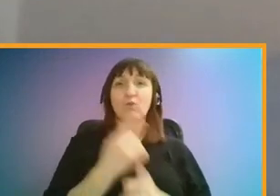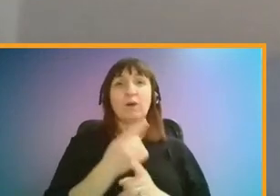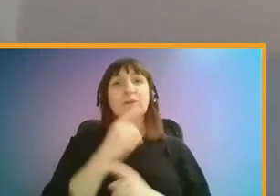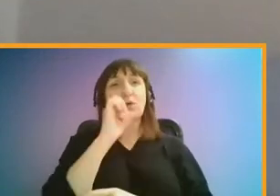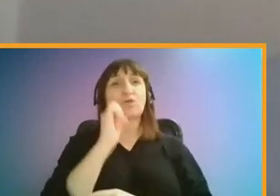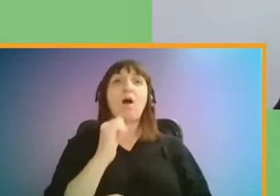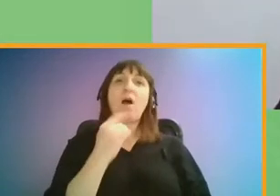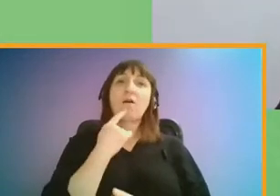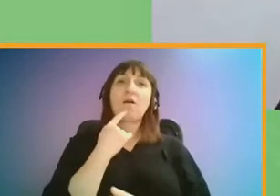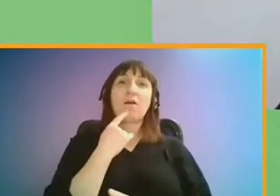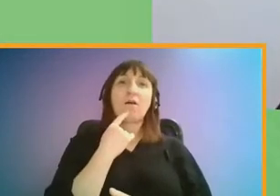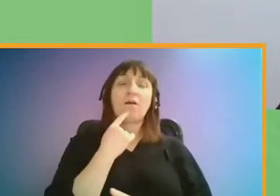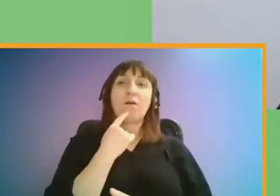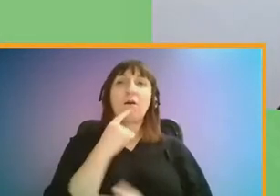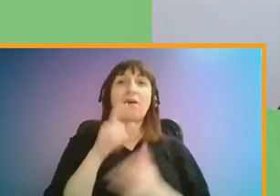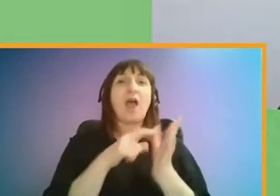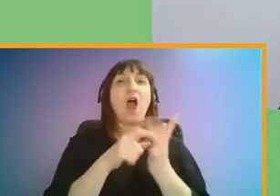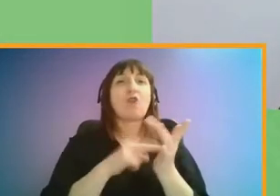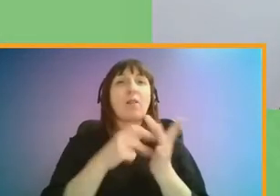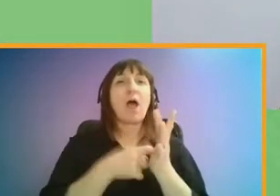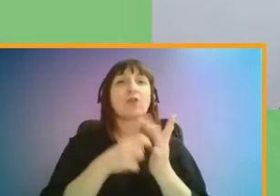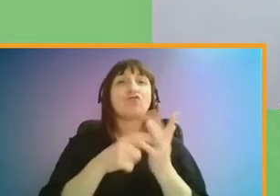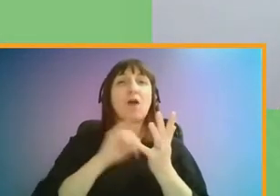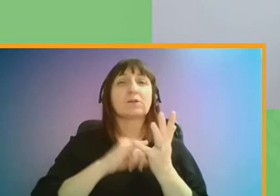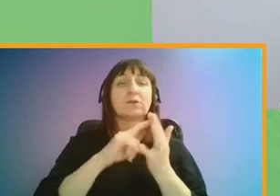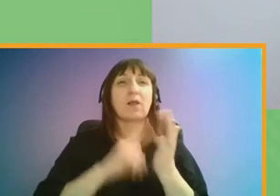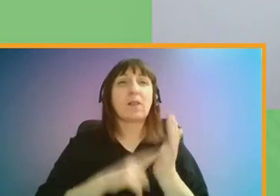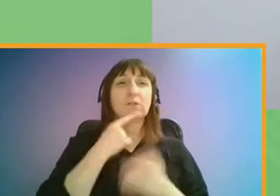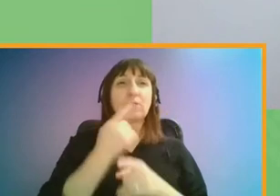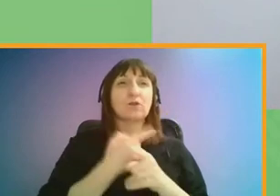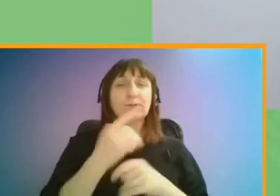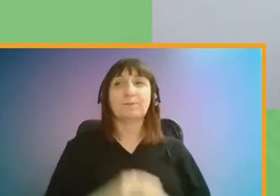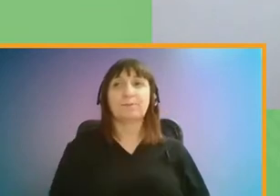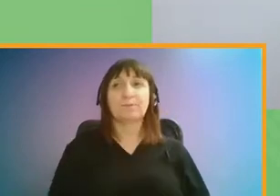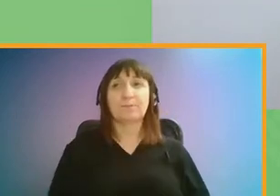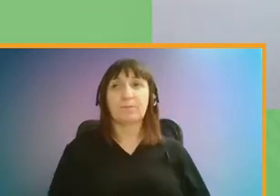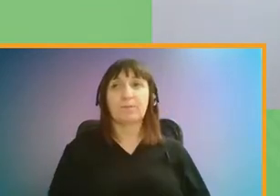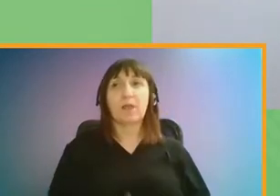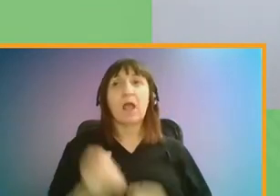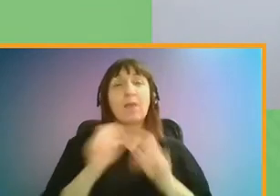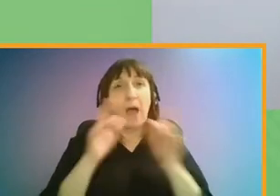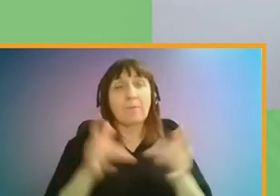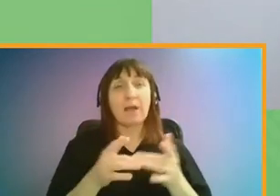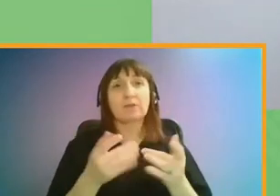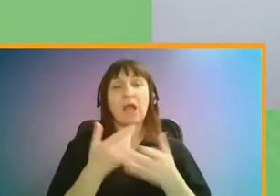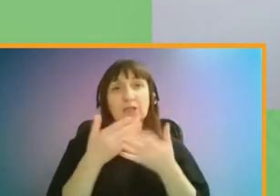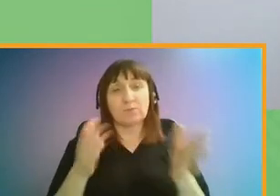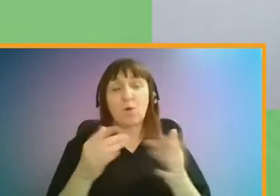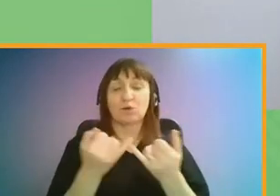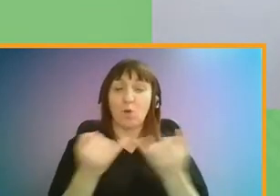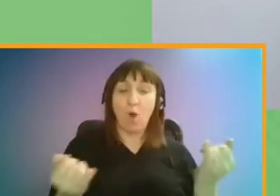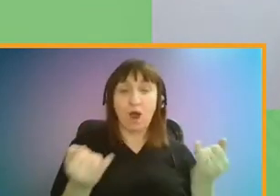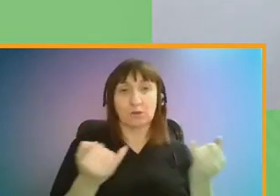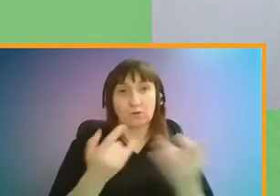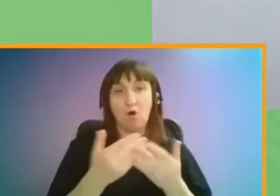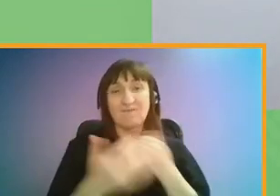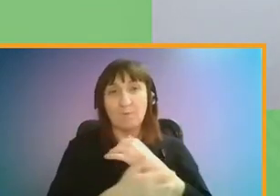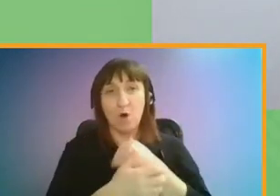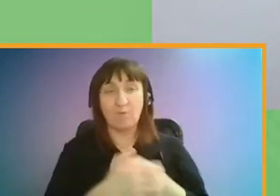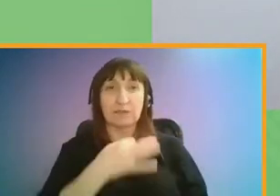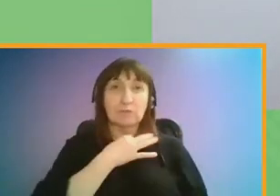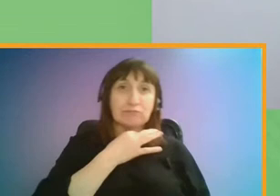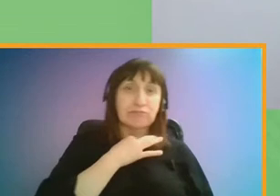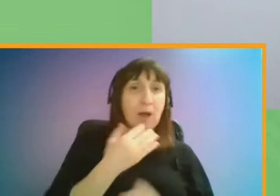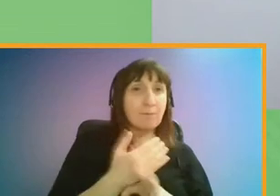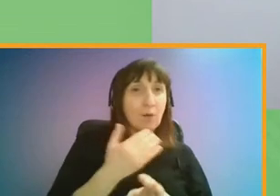to her. The pandemic has exposed and worsened the impact of poverty and precarious employment especially for